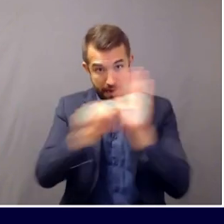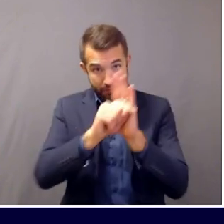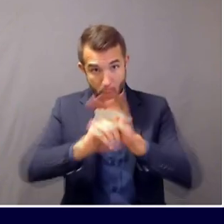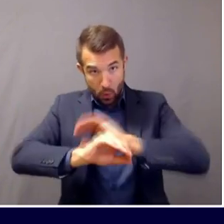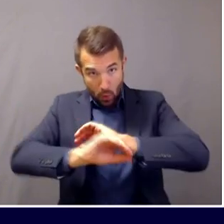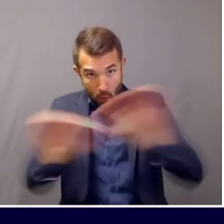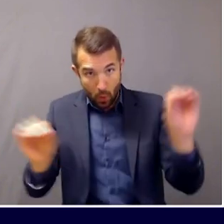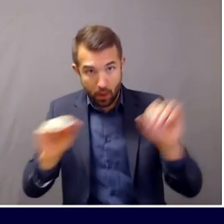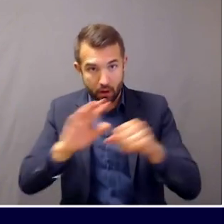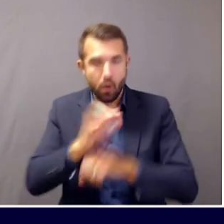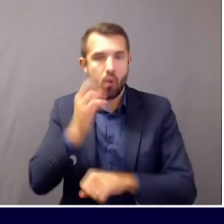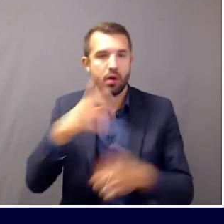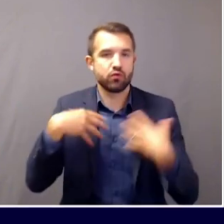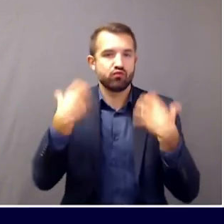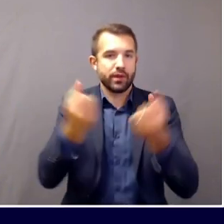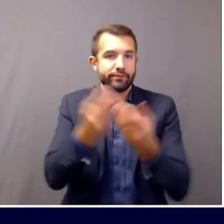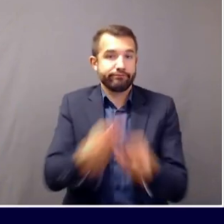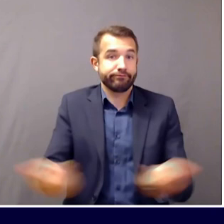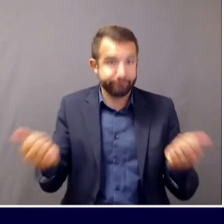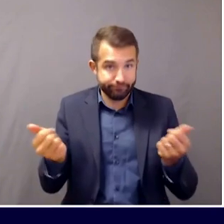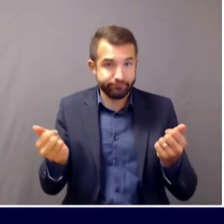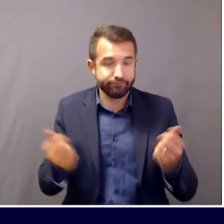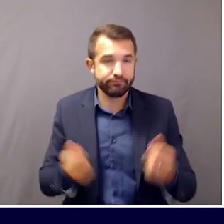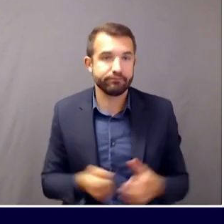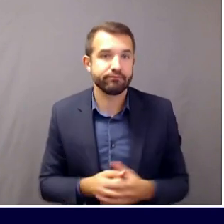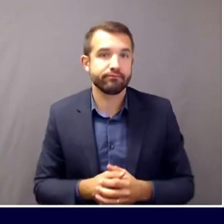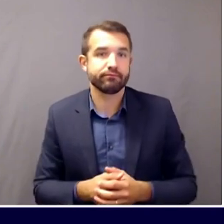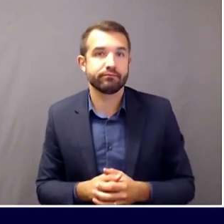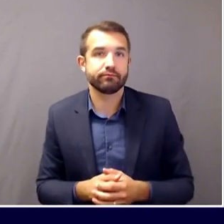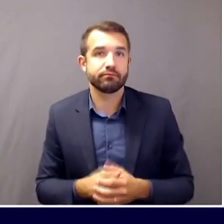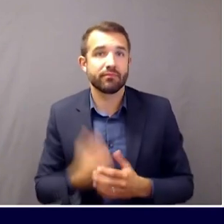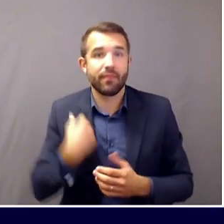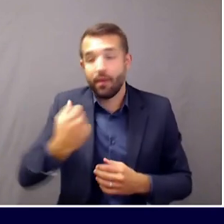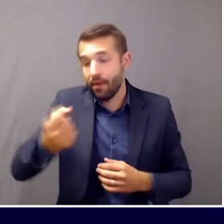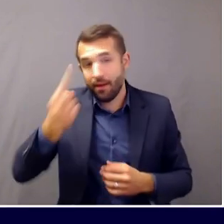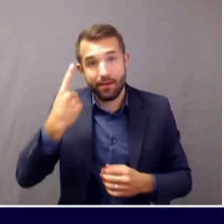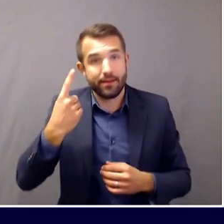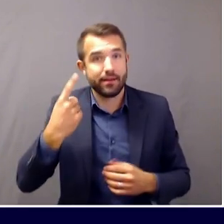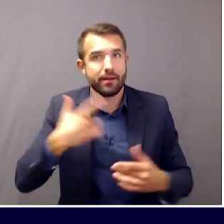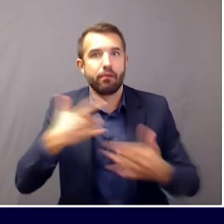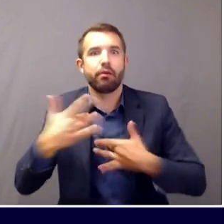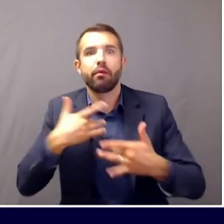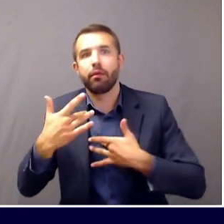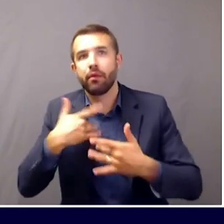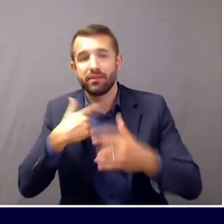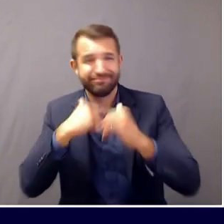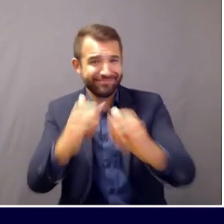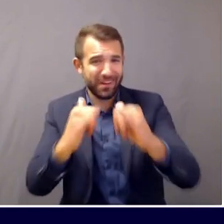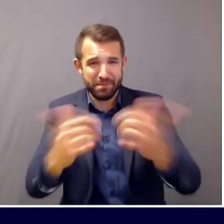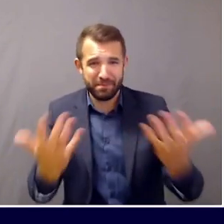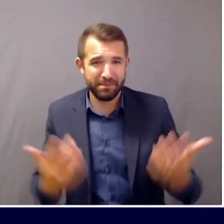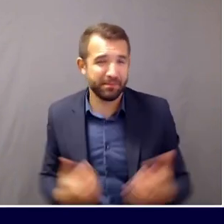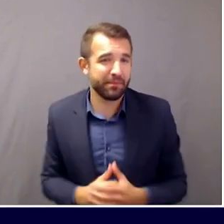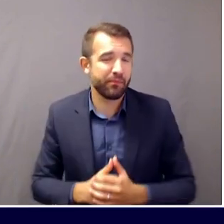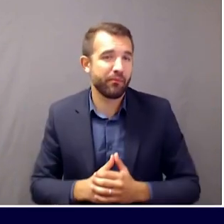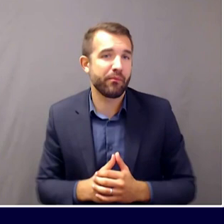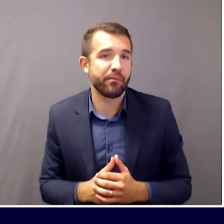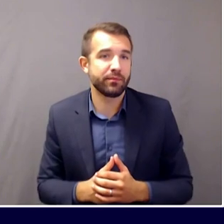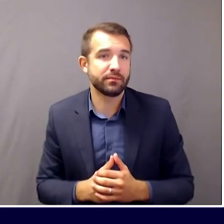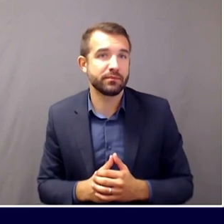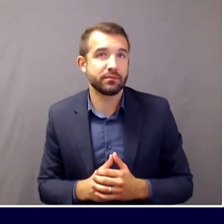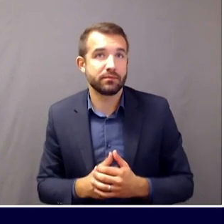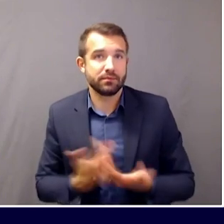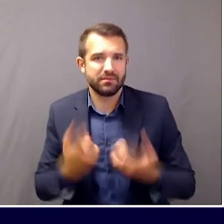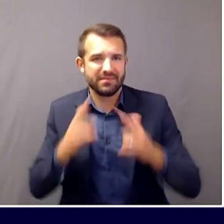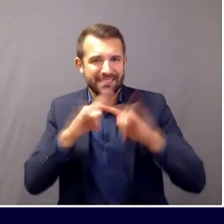after their illness is over. So we absolutely share that concern. But I think it's also important to put that